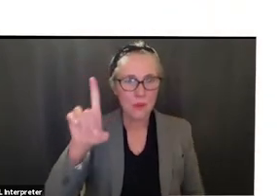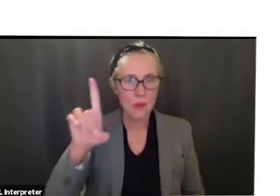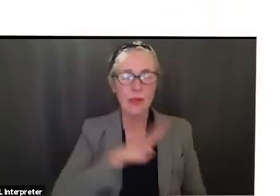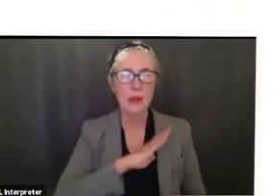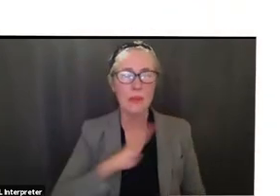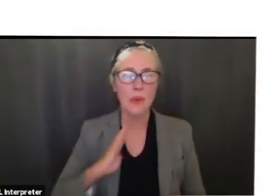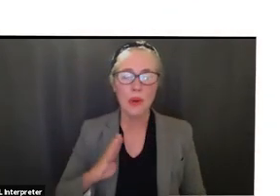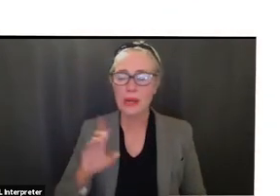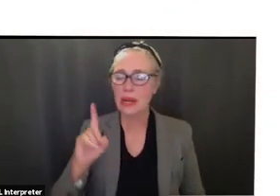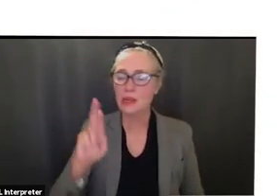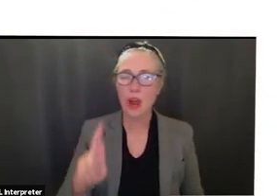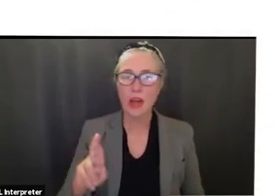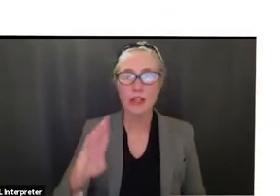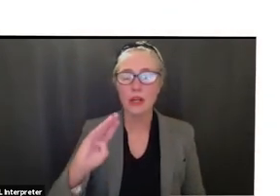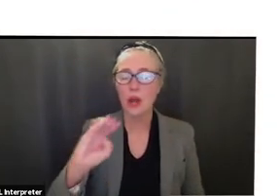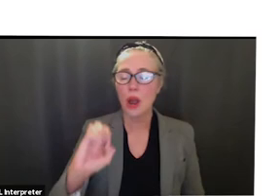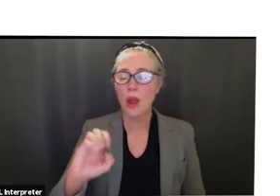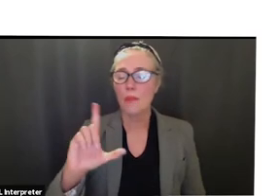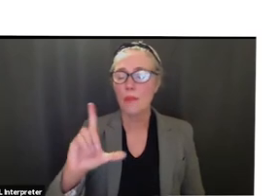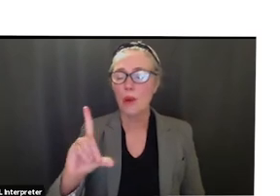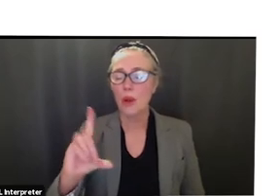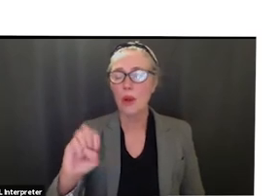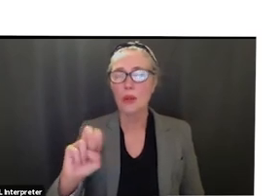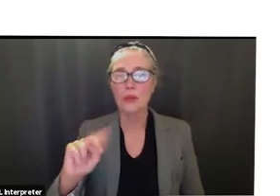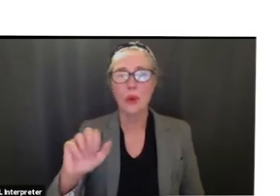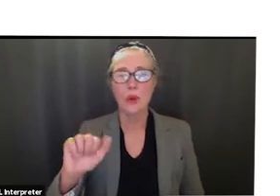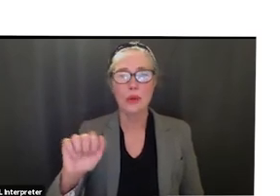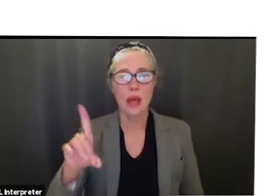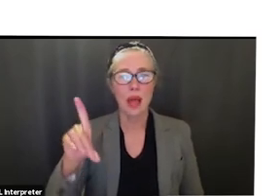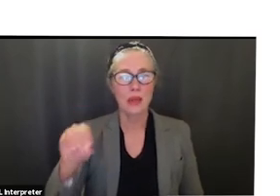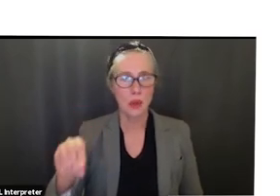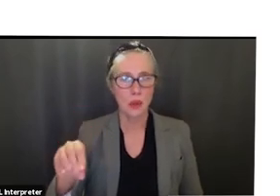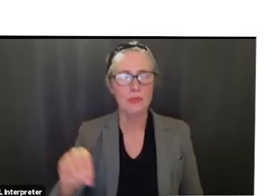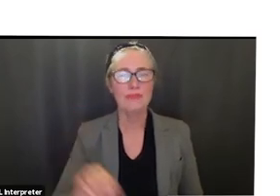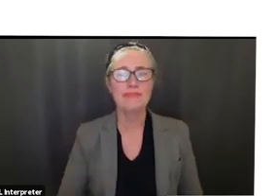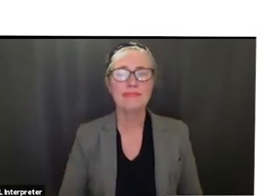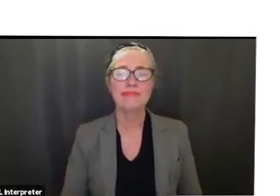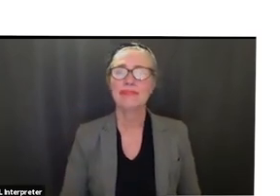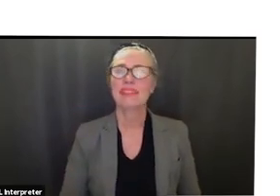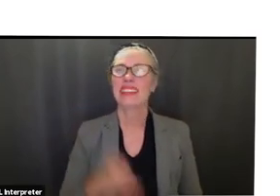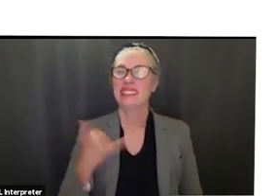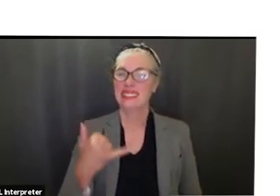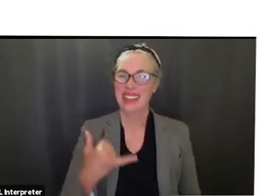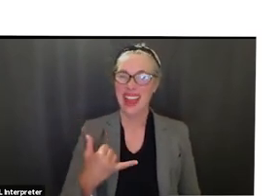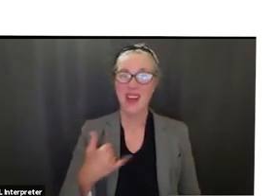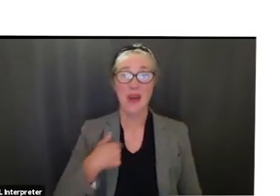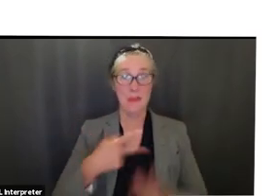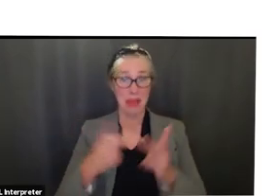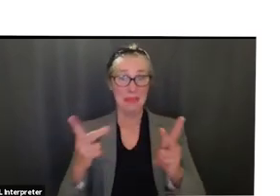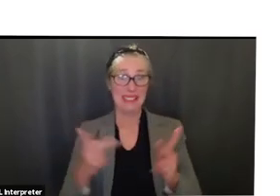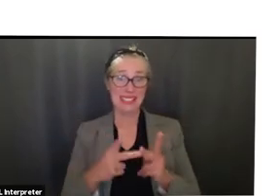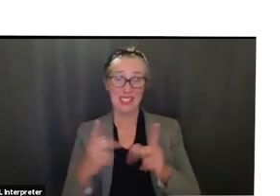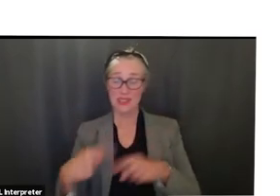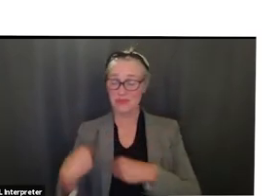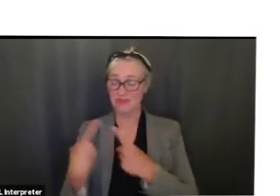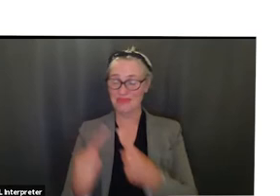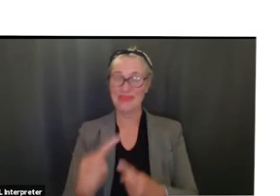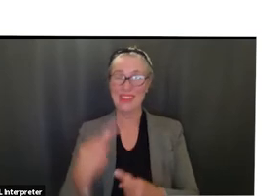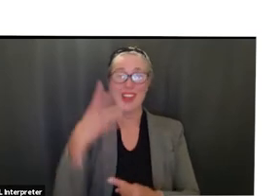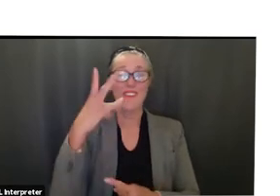um i'm in my seventh year of this position and